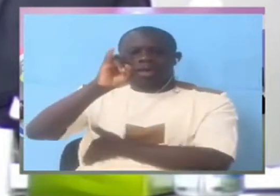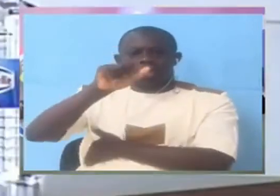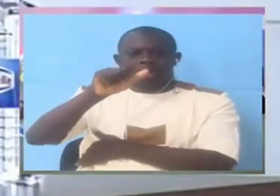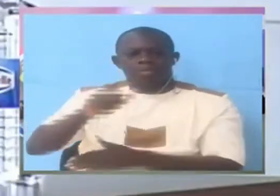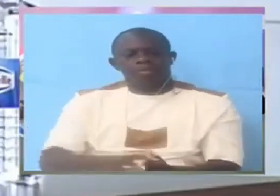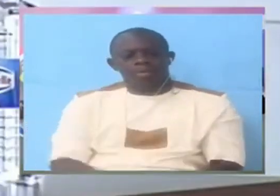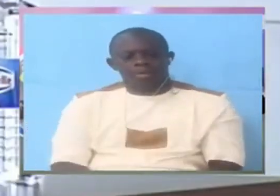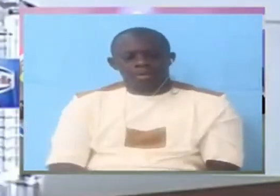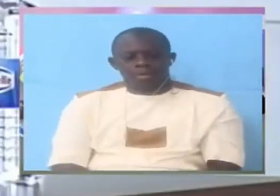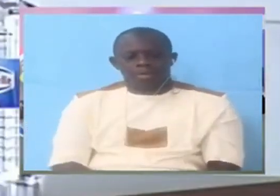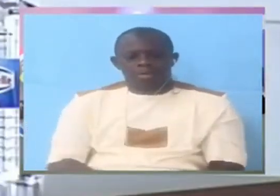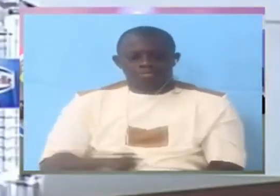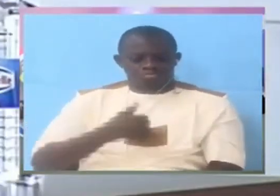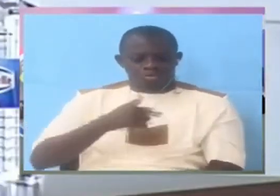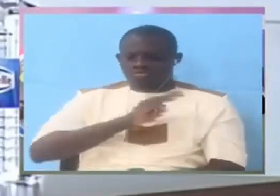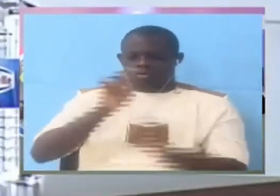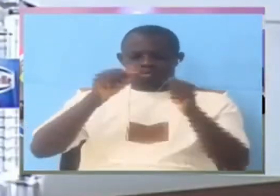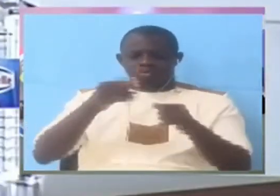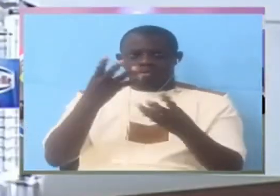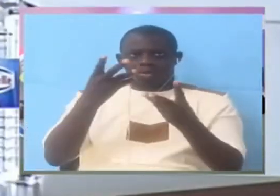I cannot count it off head.